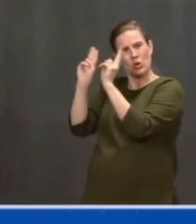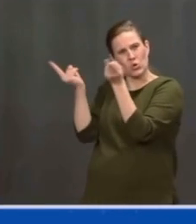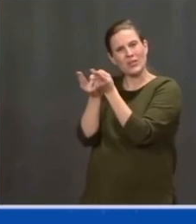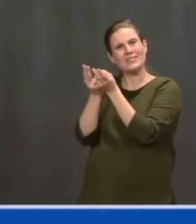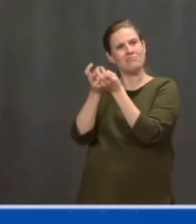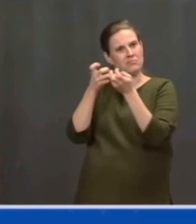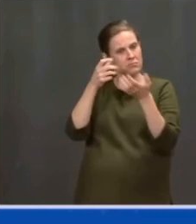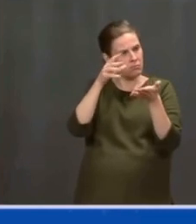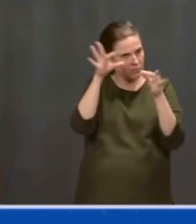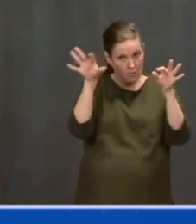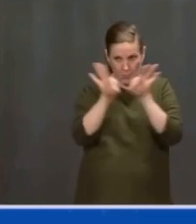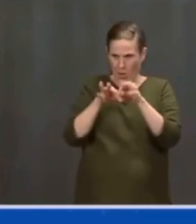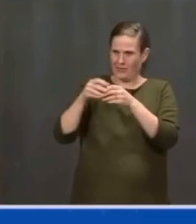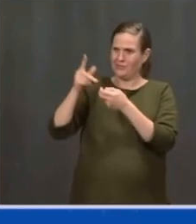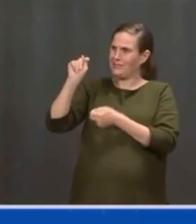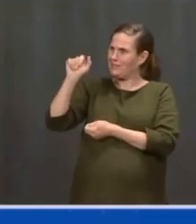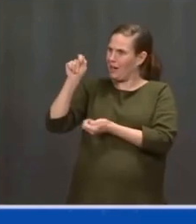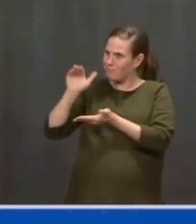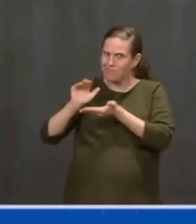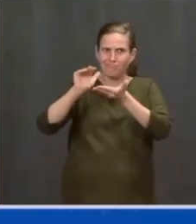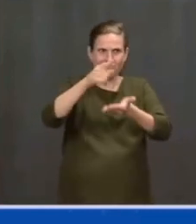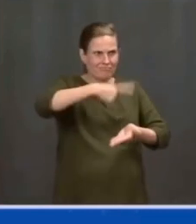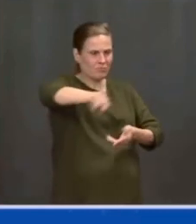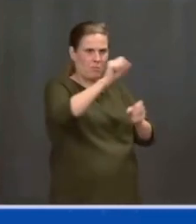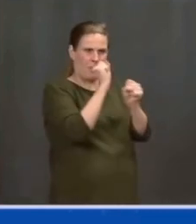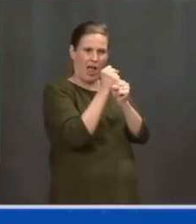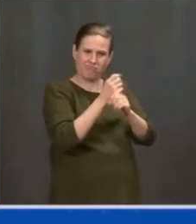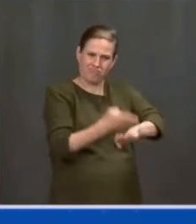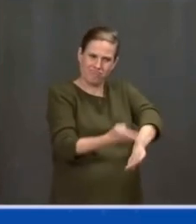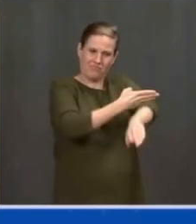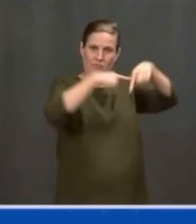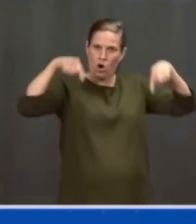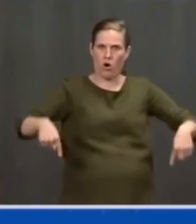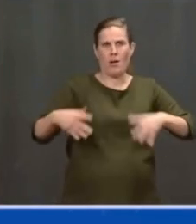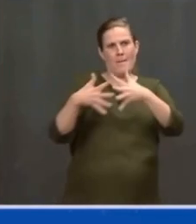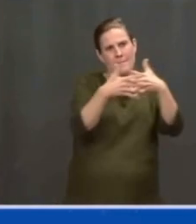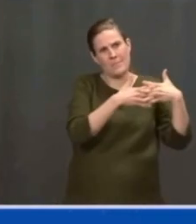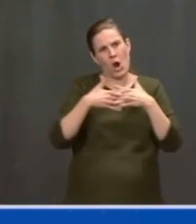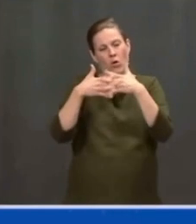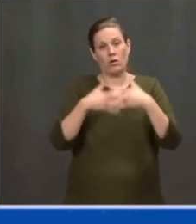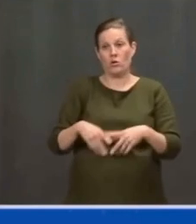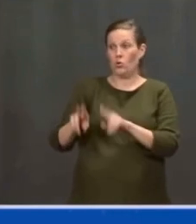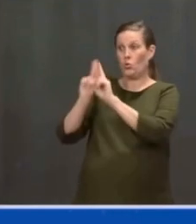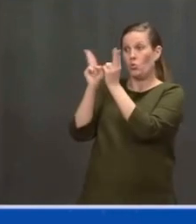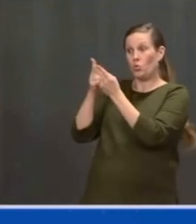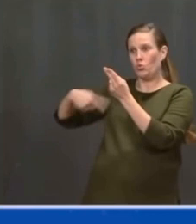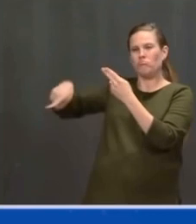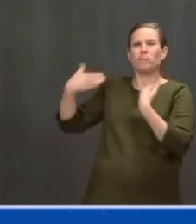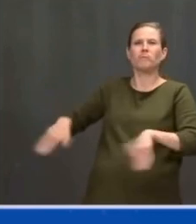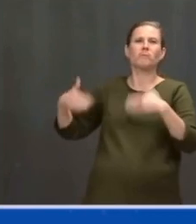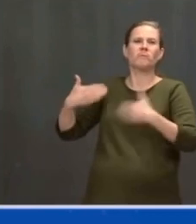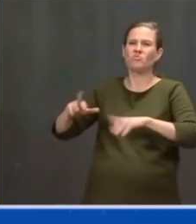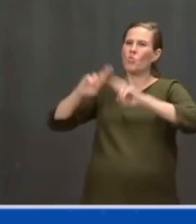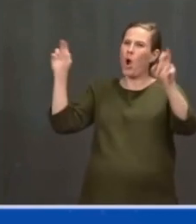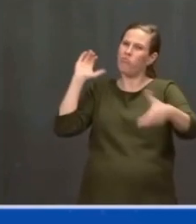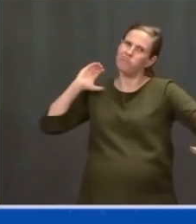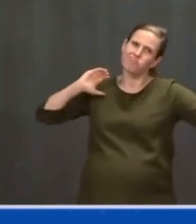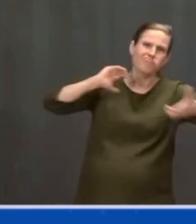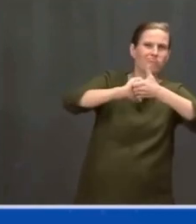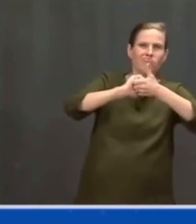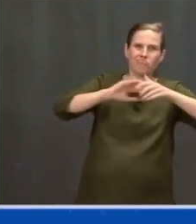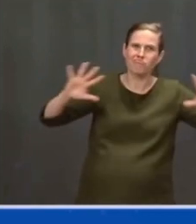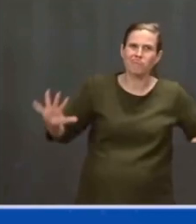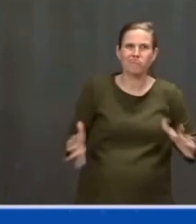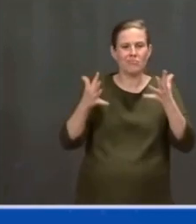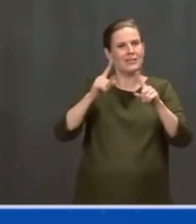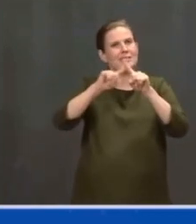The men and women of the IBEW are ready to get to work rebuilding our infrastructure, retooling our plants, and revitalizing our communities